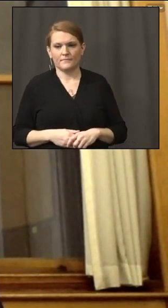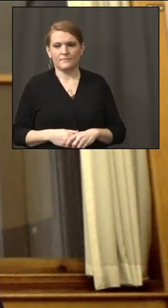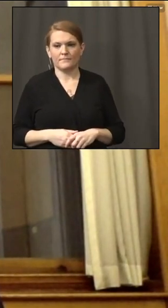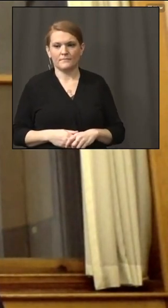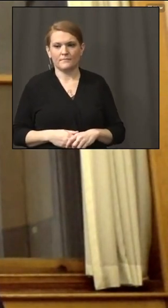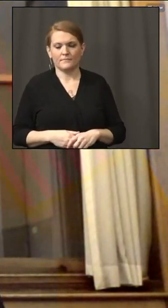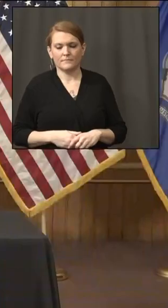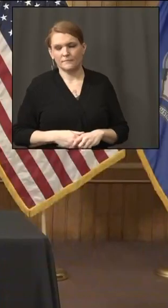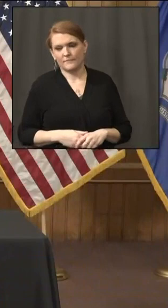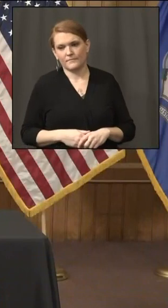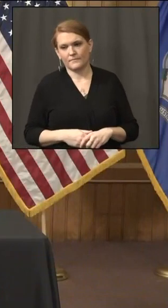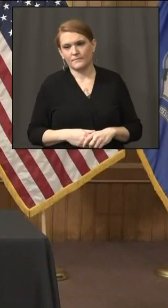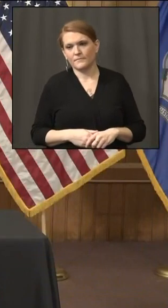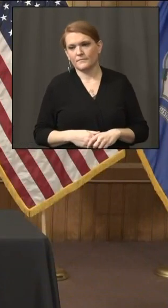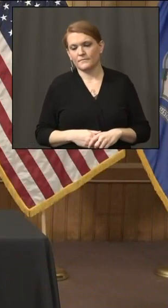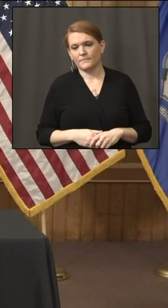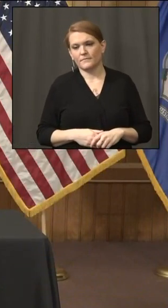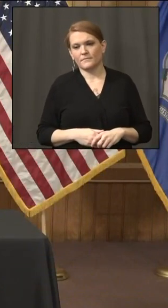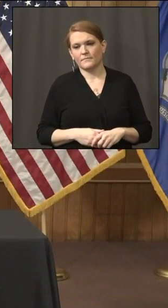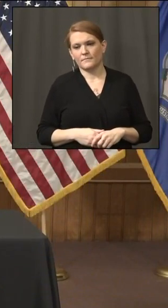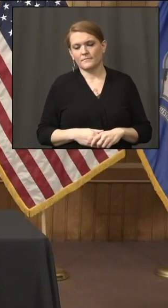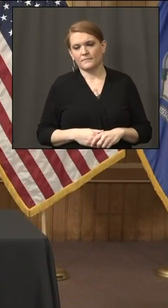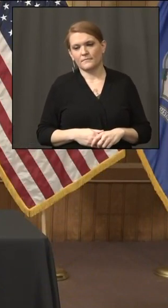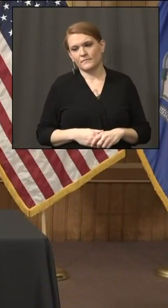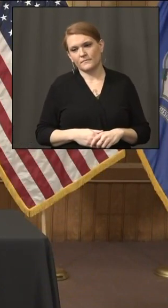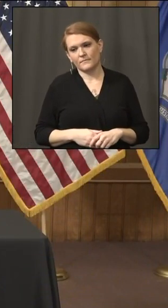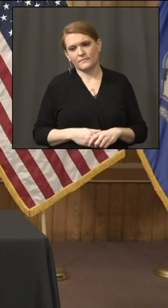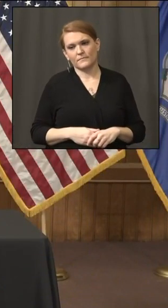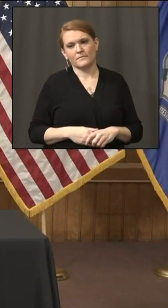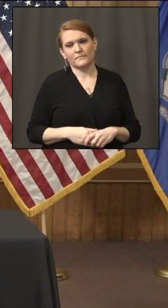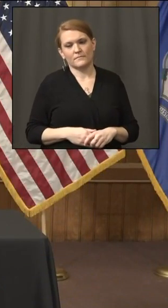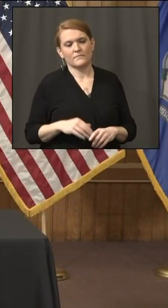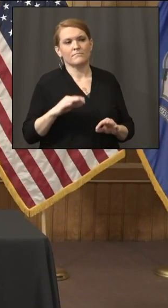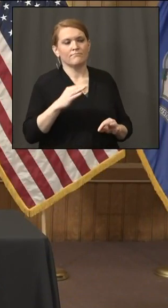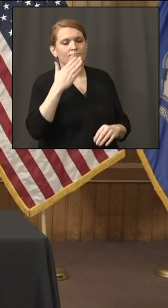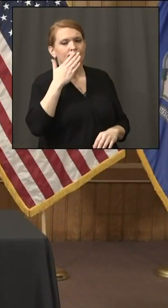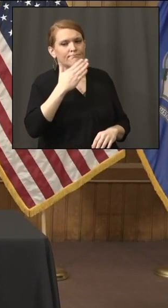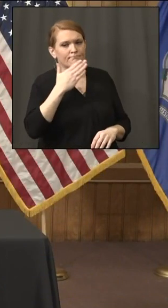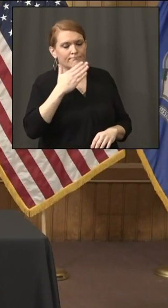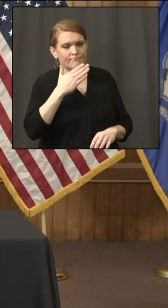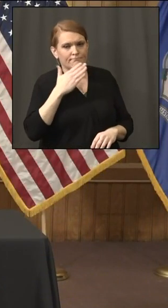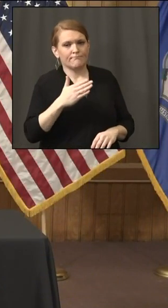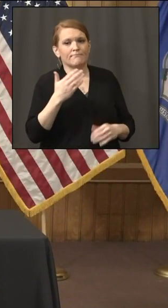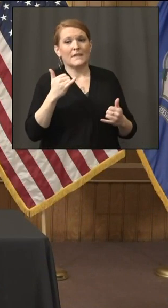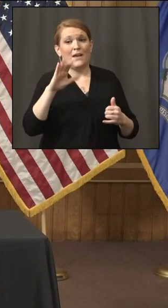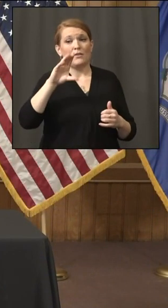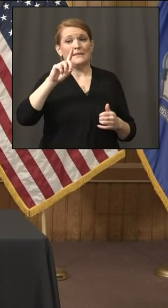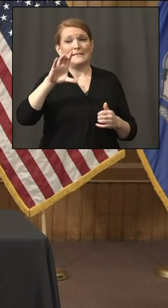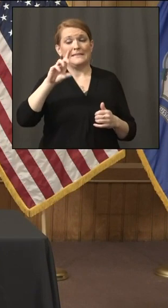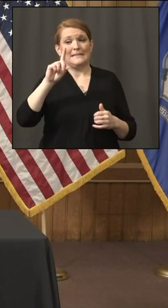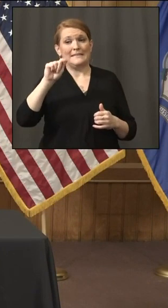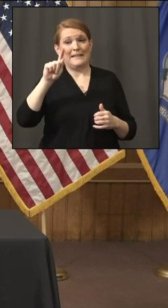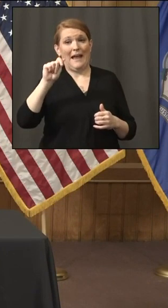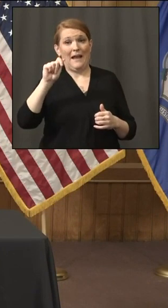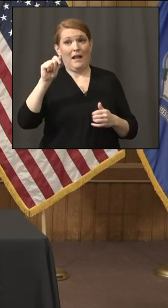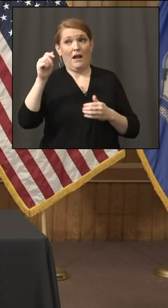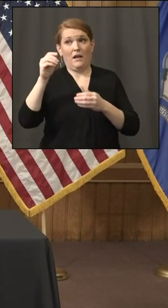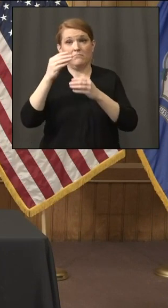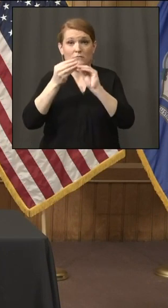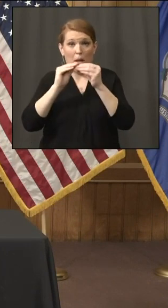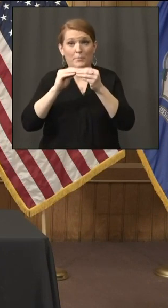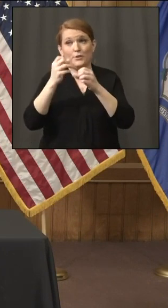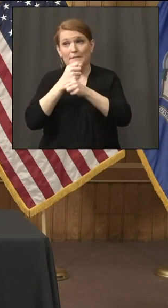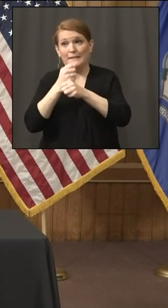Thanks. Thanks. And then by the numbers, the CDC's data is showing Connecticut is trending a little bit lower than surrounding